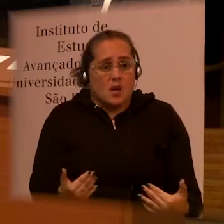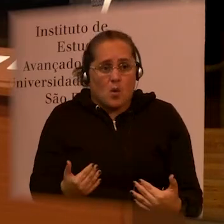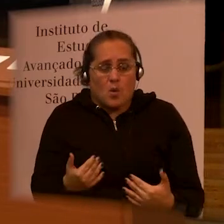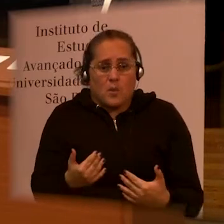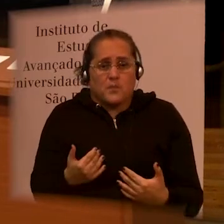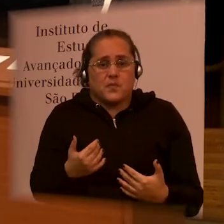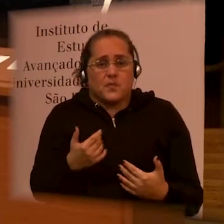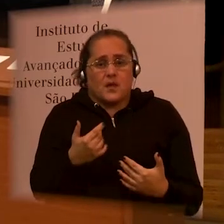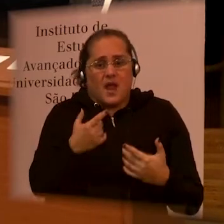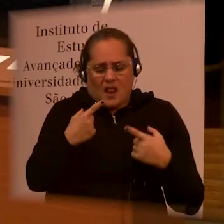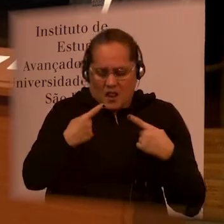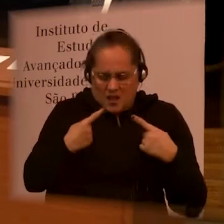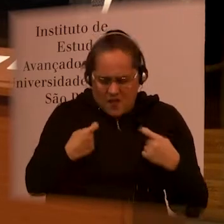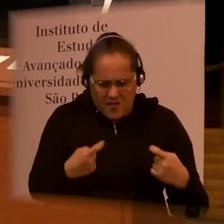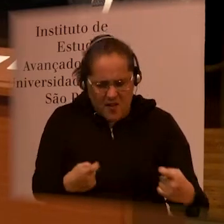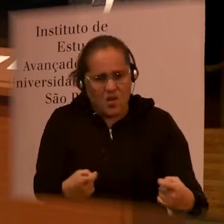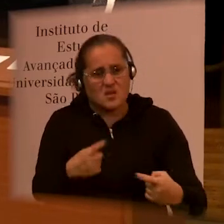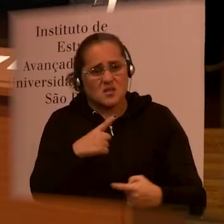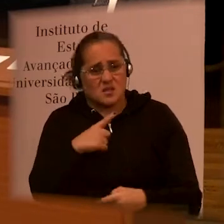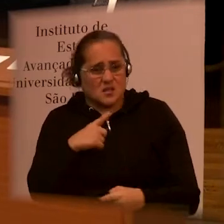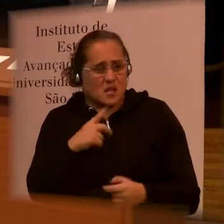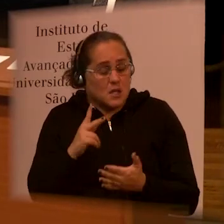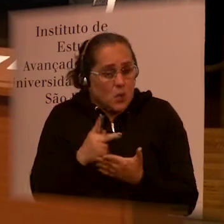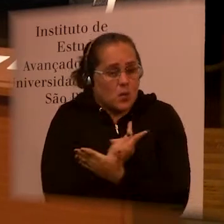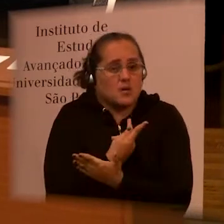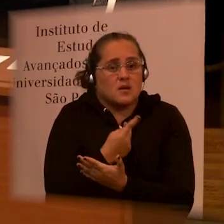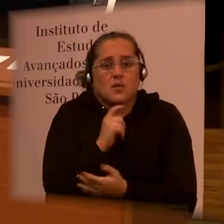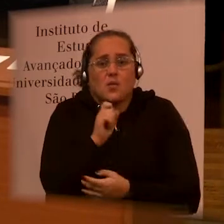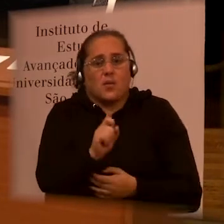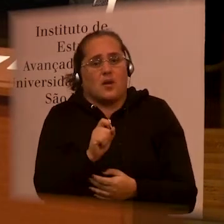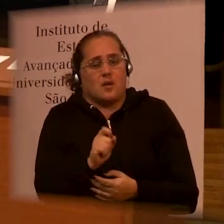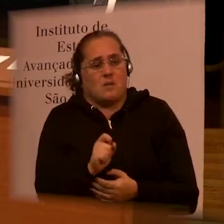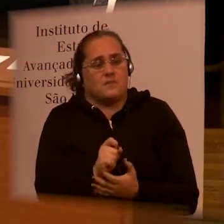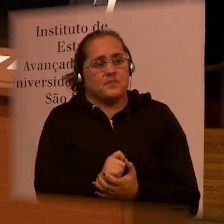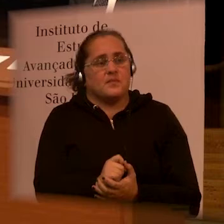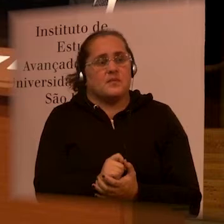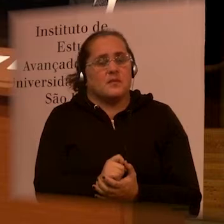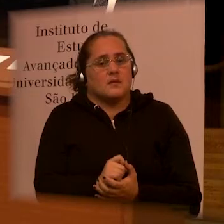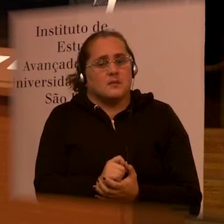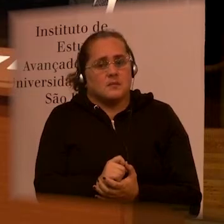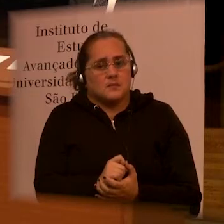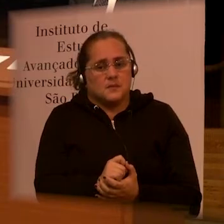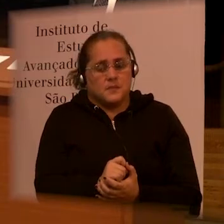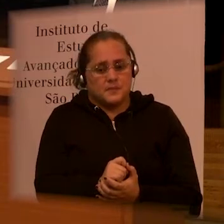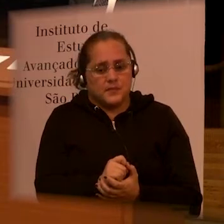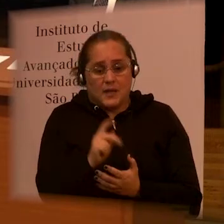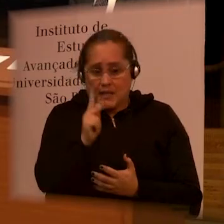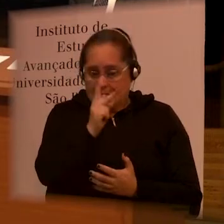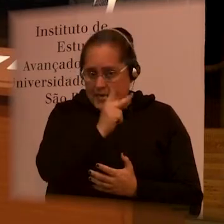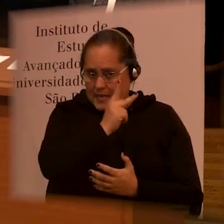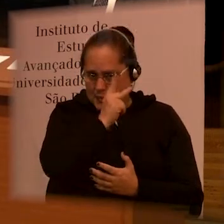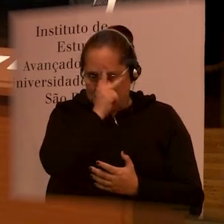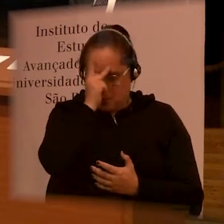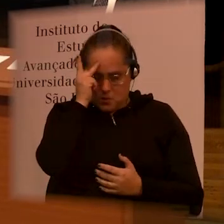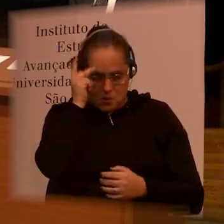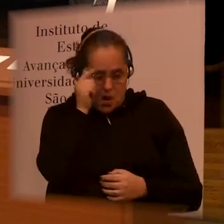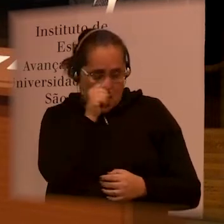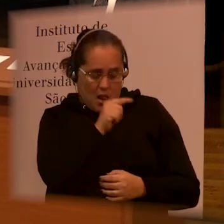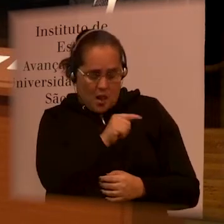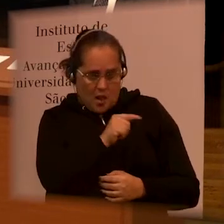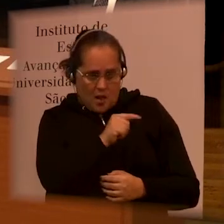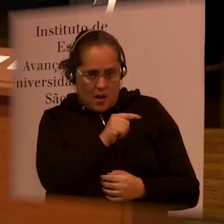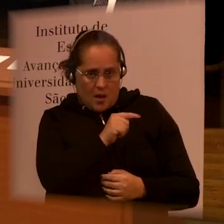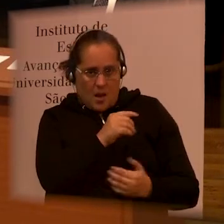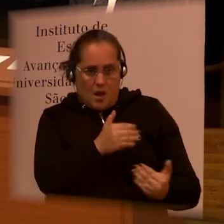because of the teachers and that structure of the teachers. The teachers weren't properly trained. They didn't know other ways of dealing with